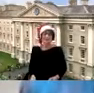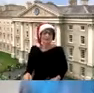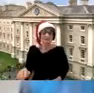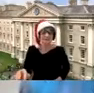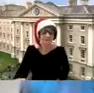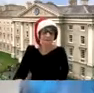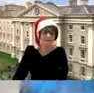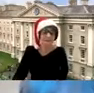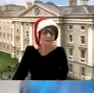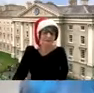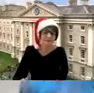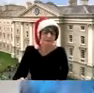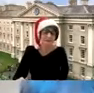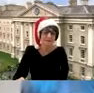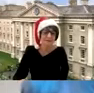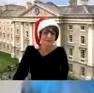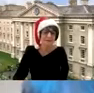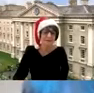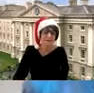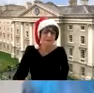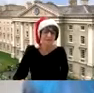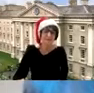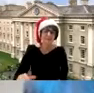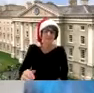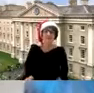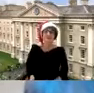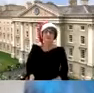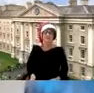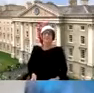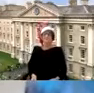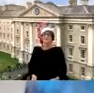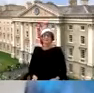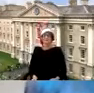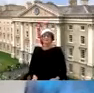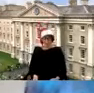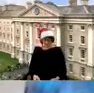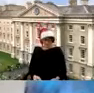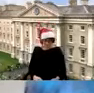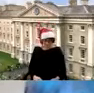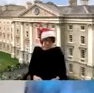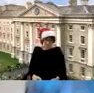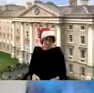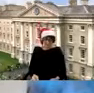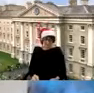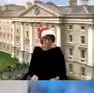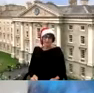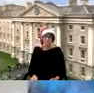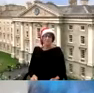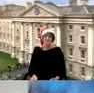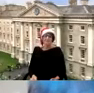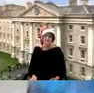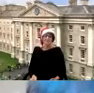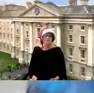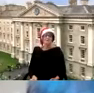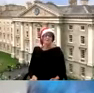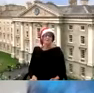about the pandemic and so forth but christmas is coming and it's one of the most important times of the year and